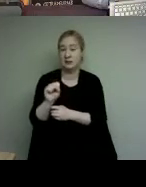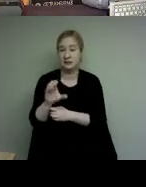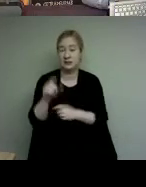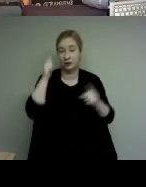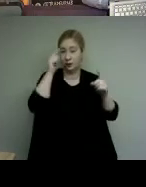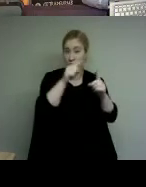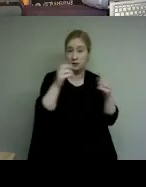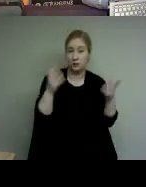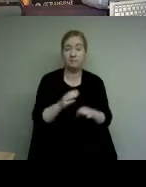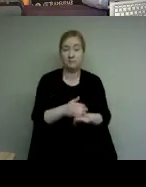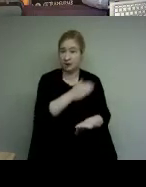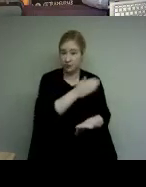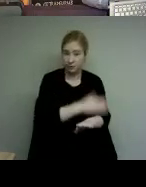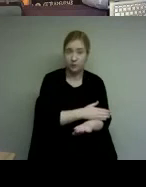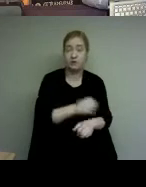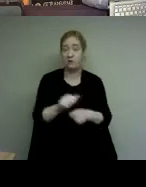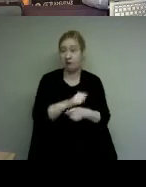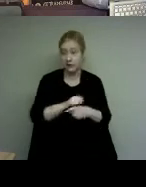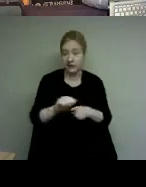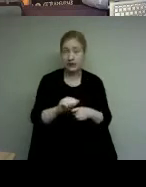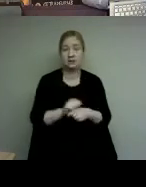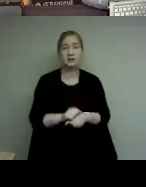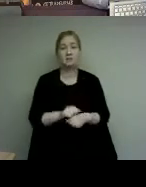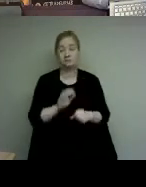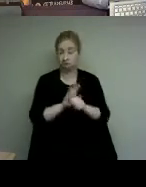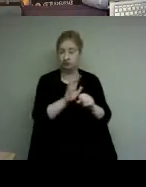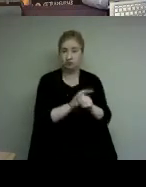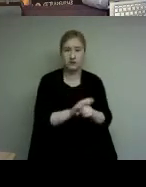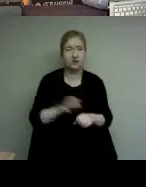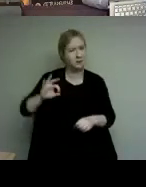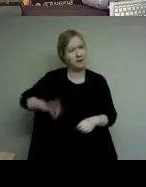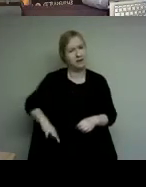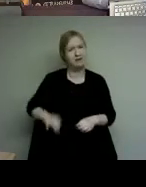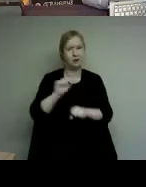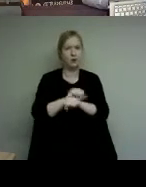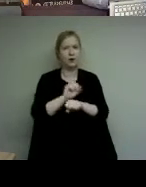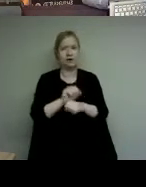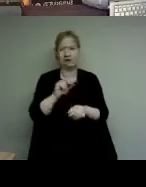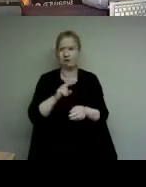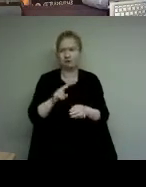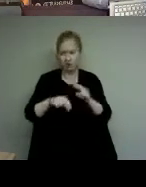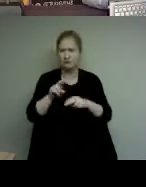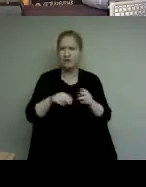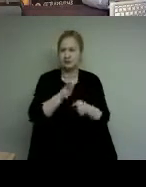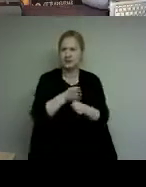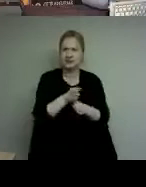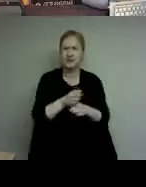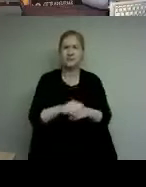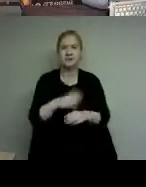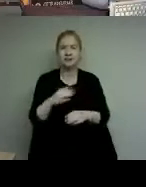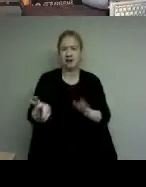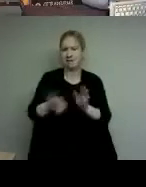are to upgrade the industry's existing skills and promote the benefits of working in the community sector to youth and individuals from underrepresented